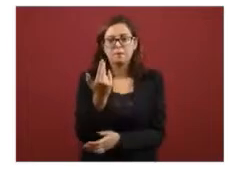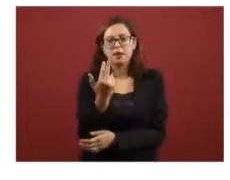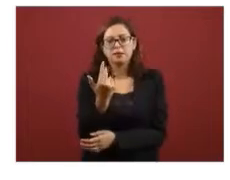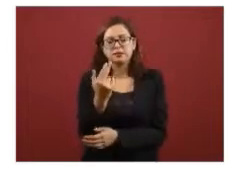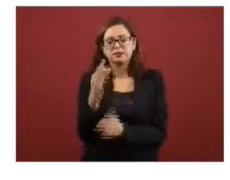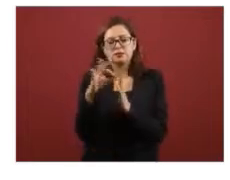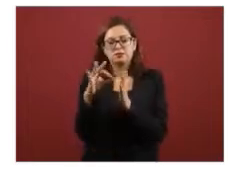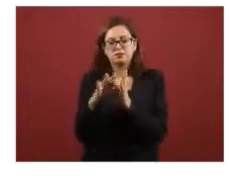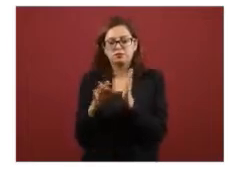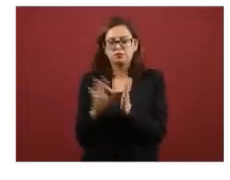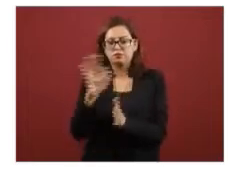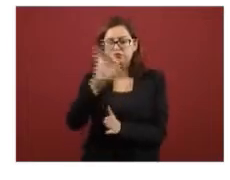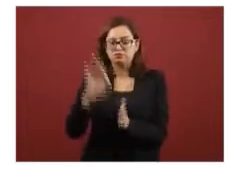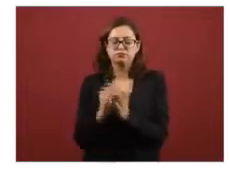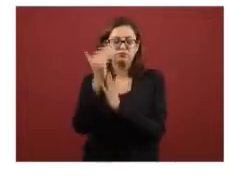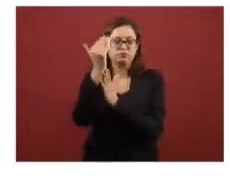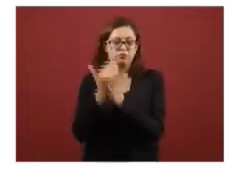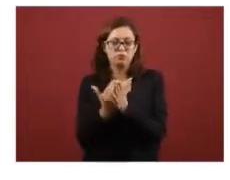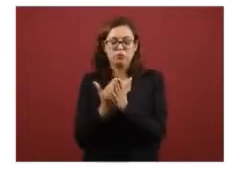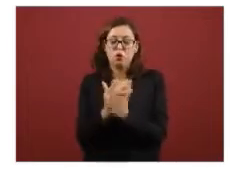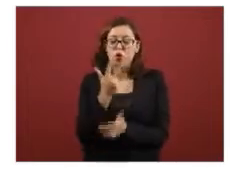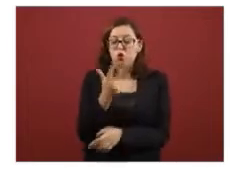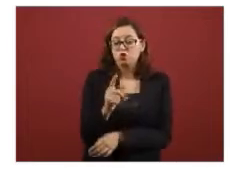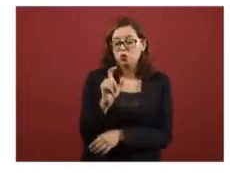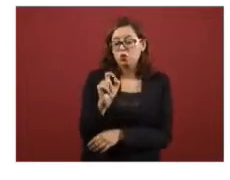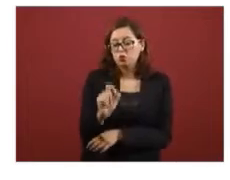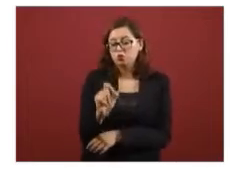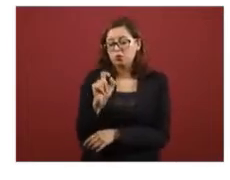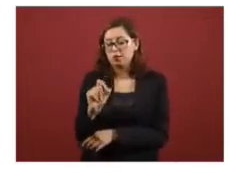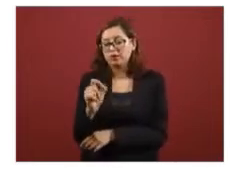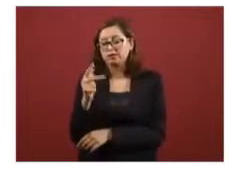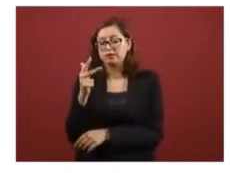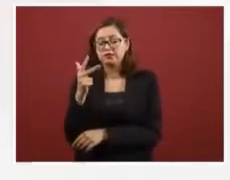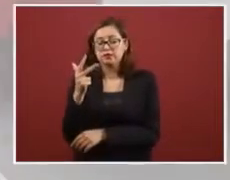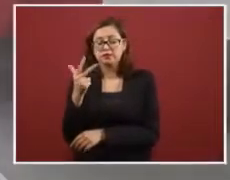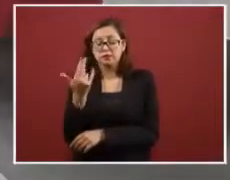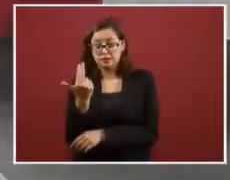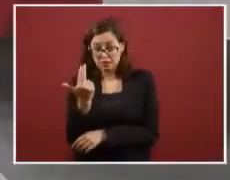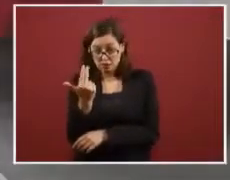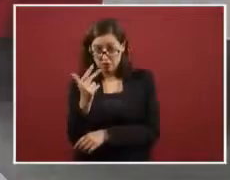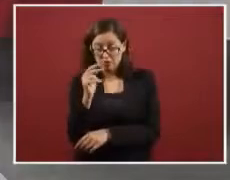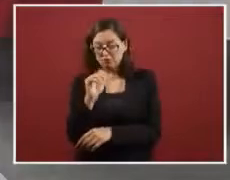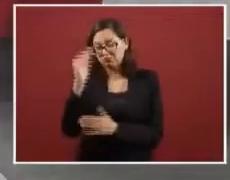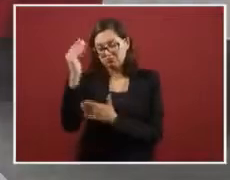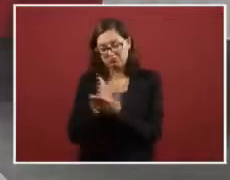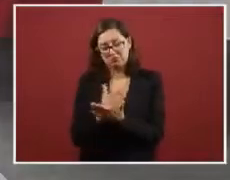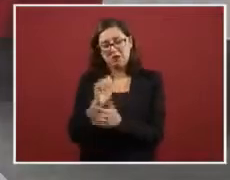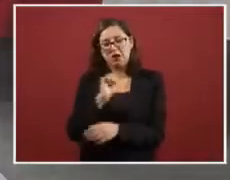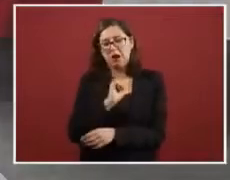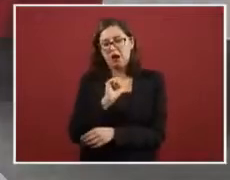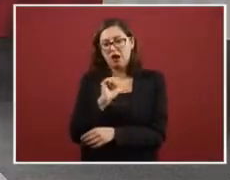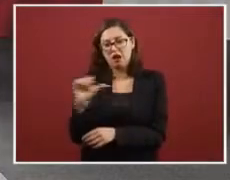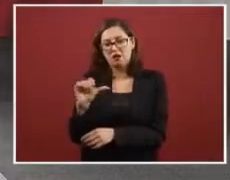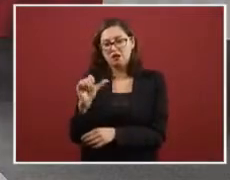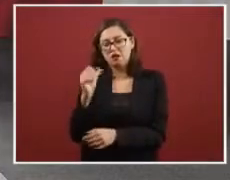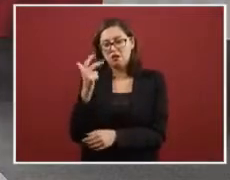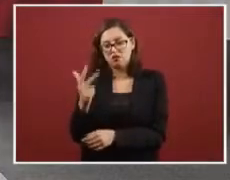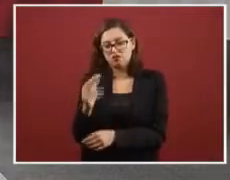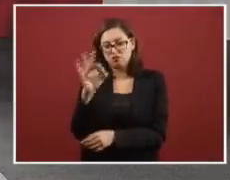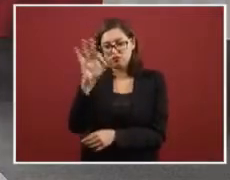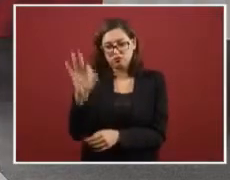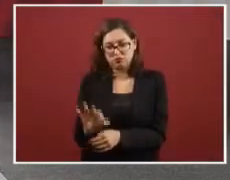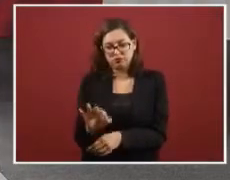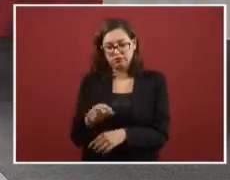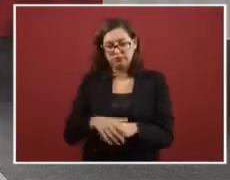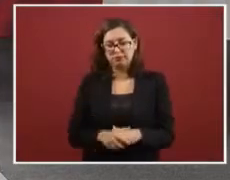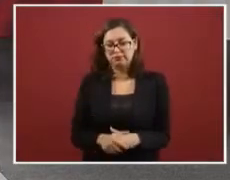so the uh... the went down to 8 percent at one